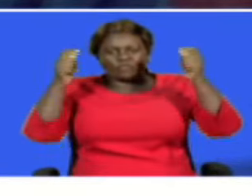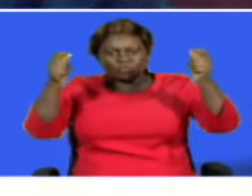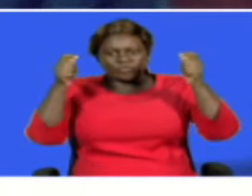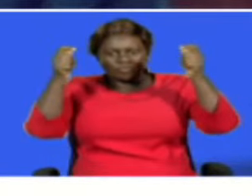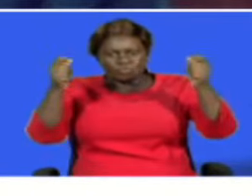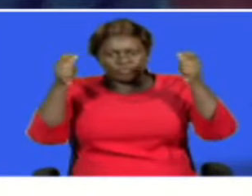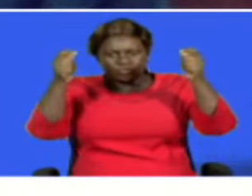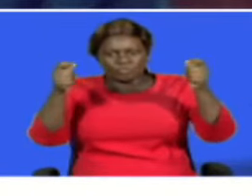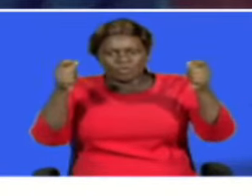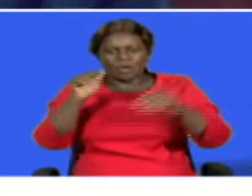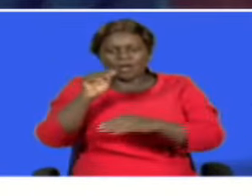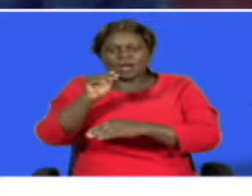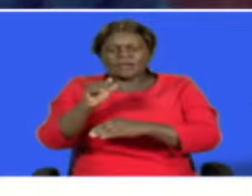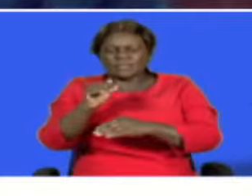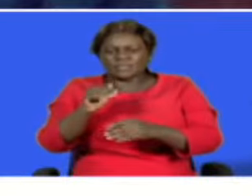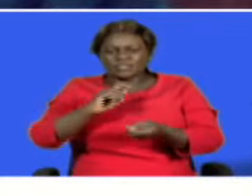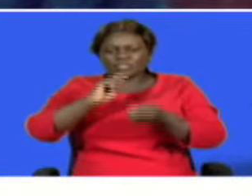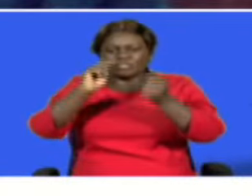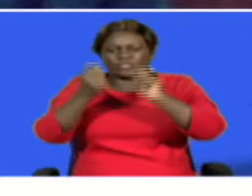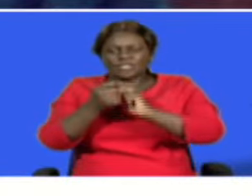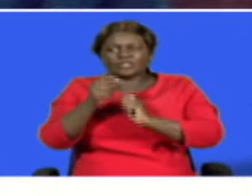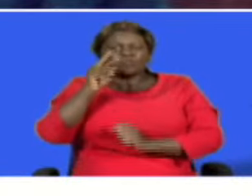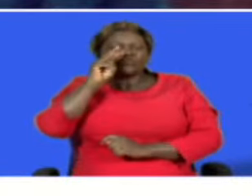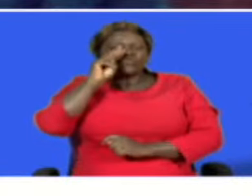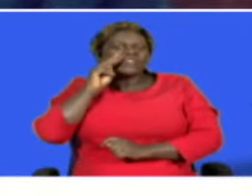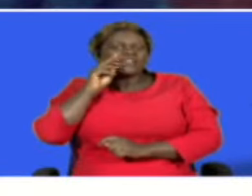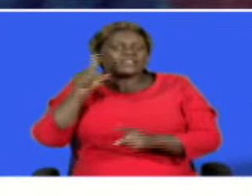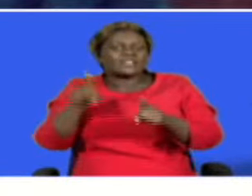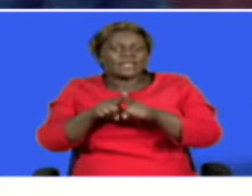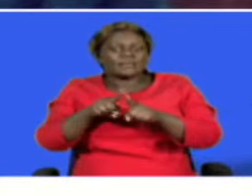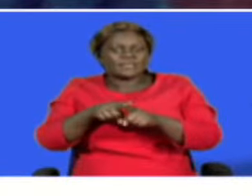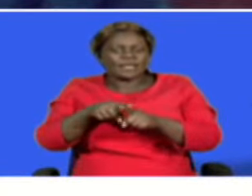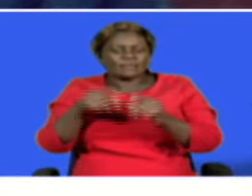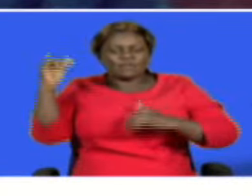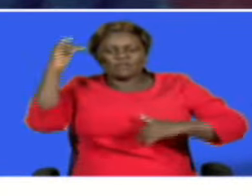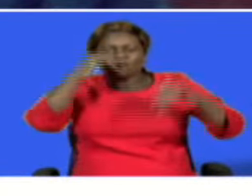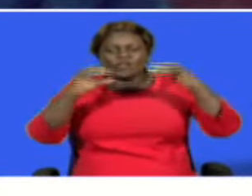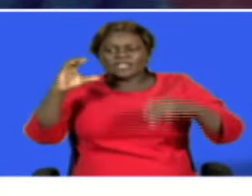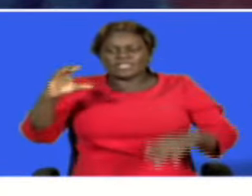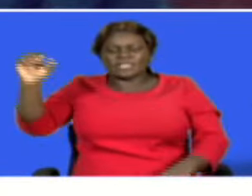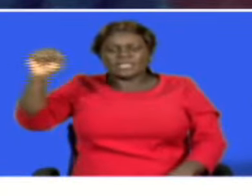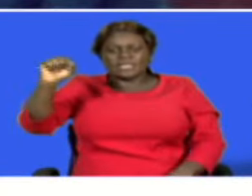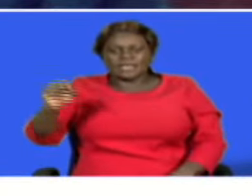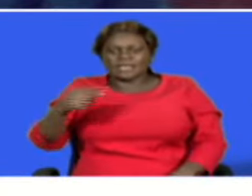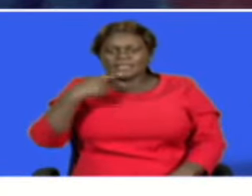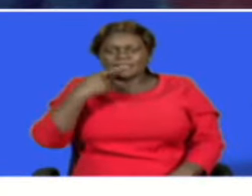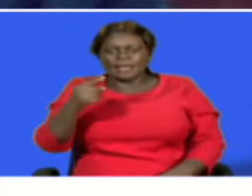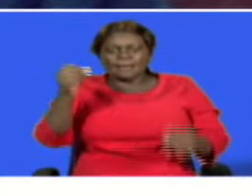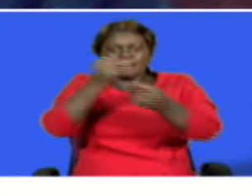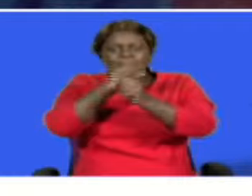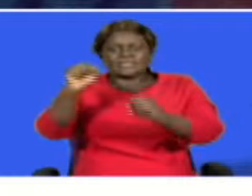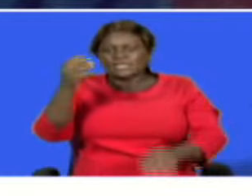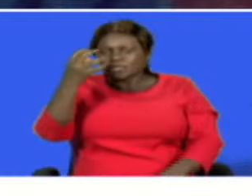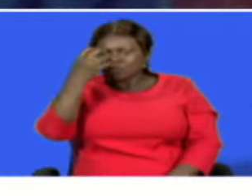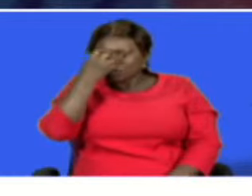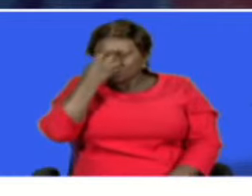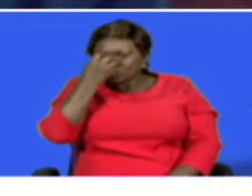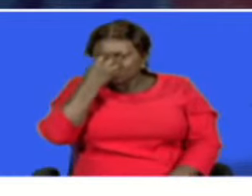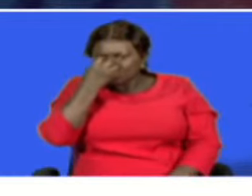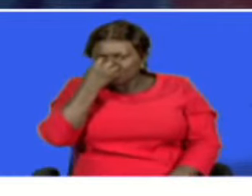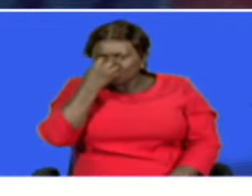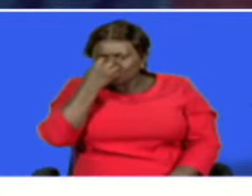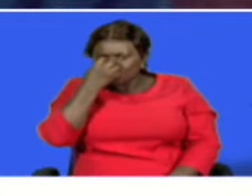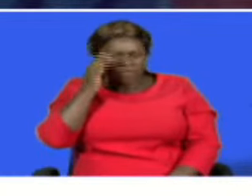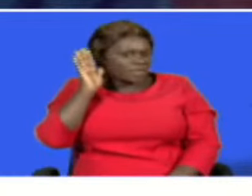calls for critical government reforms david who is also the cabinet secretary for foreign and diaspora affairs says president william ruto has